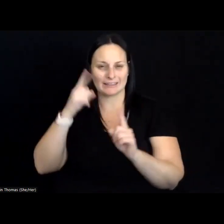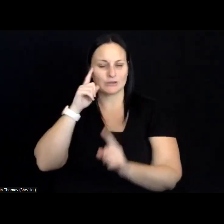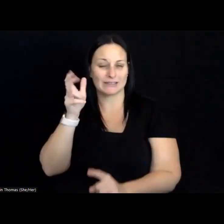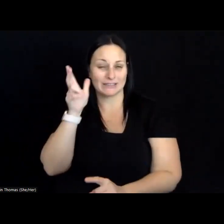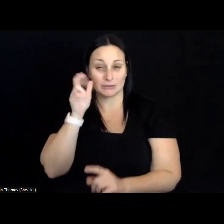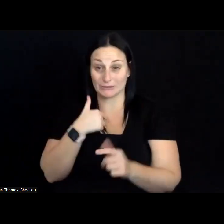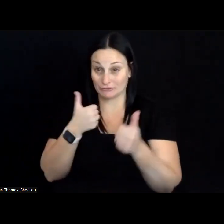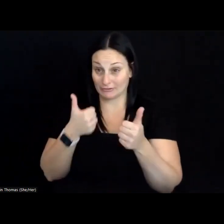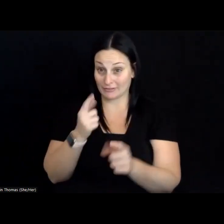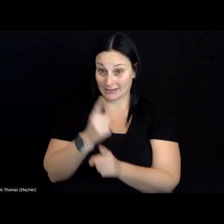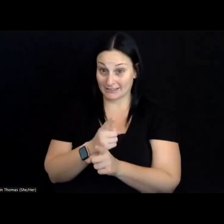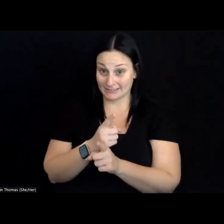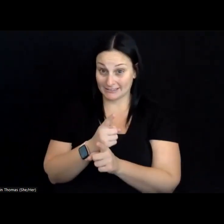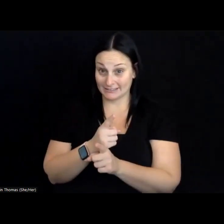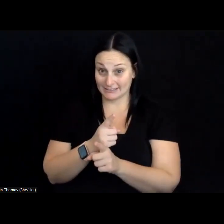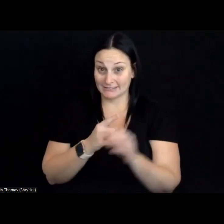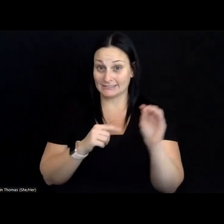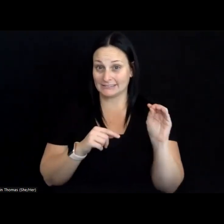me, correct?